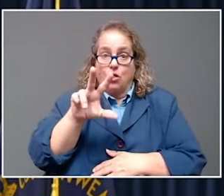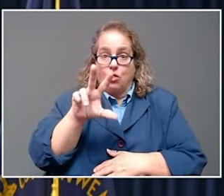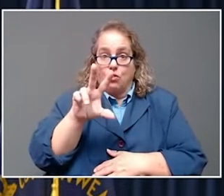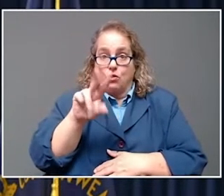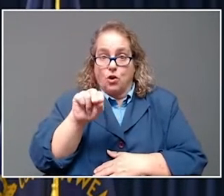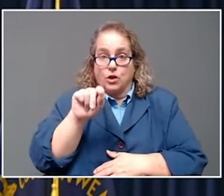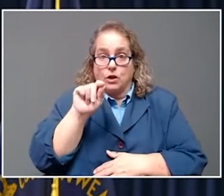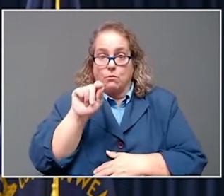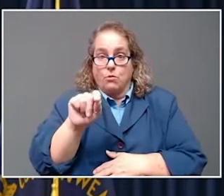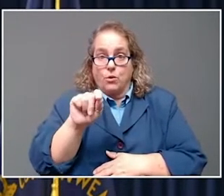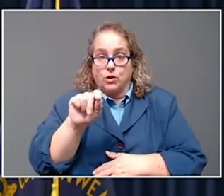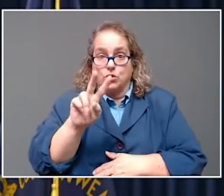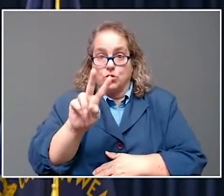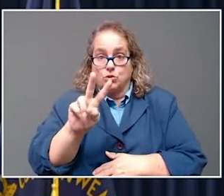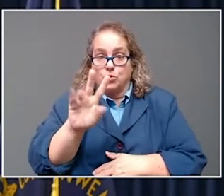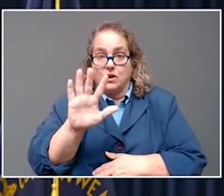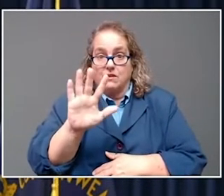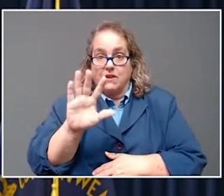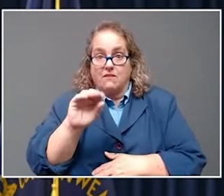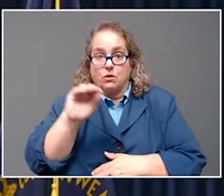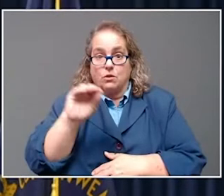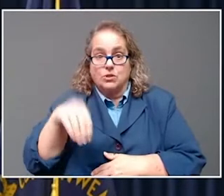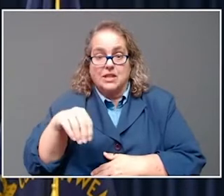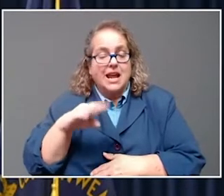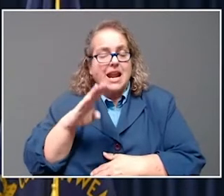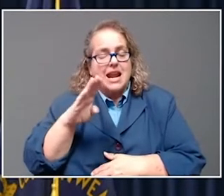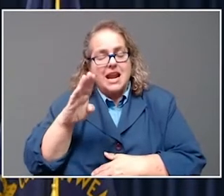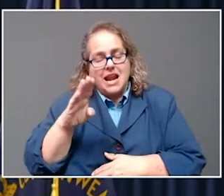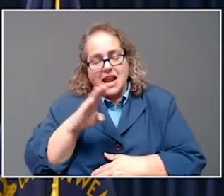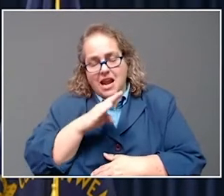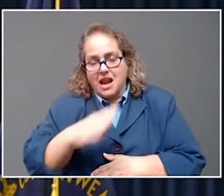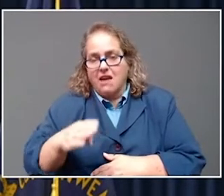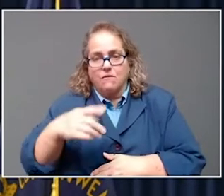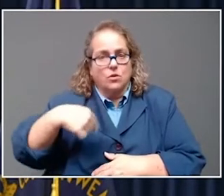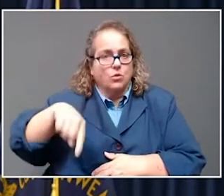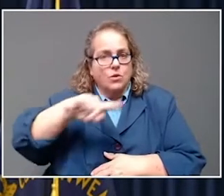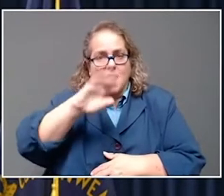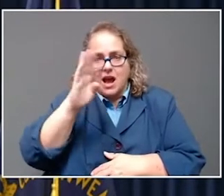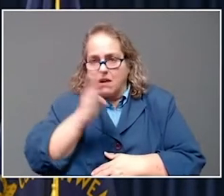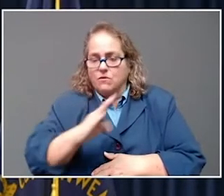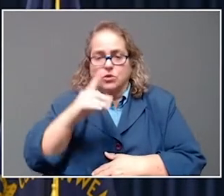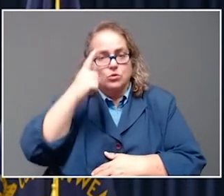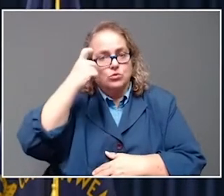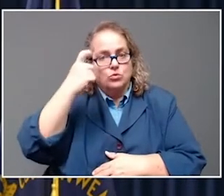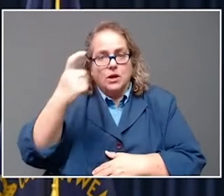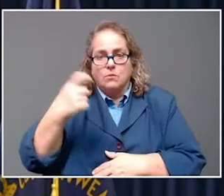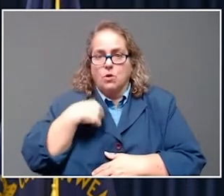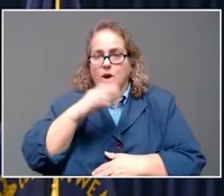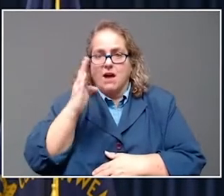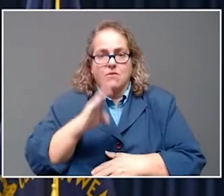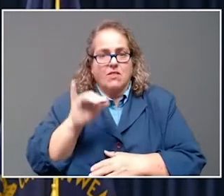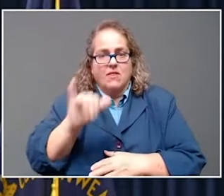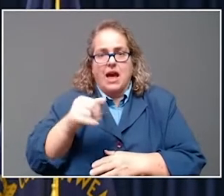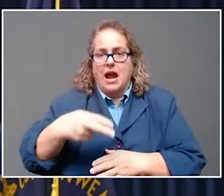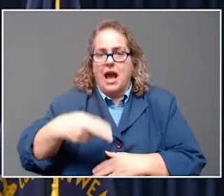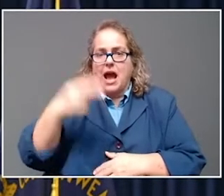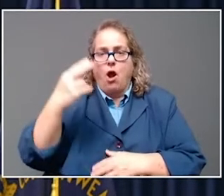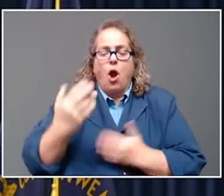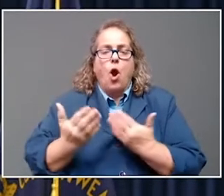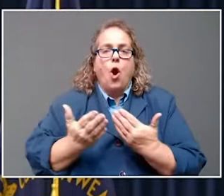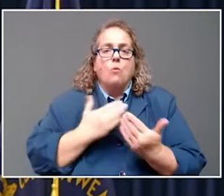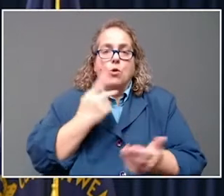since the start of the pandemic. And those numbers have gotten a boost with back-to-back records being set the past two weeks.